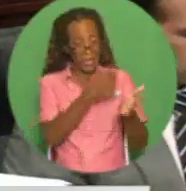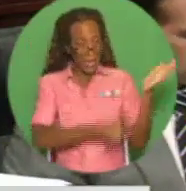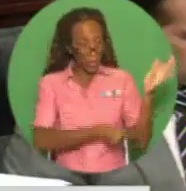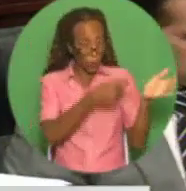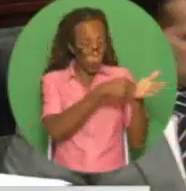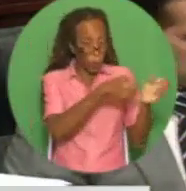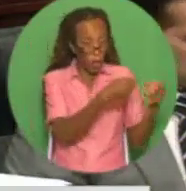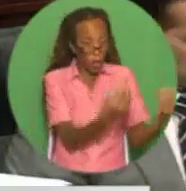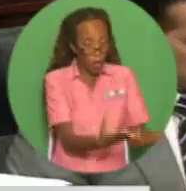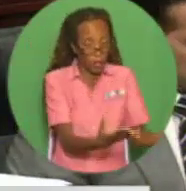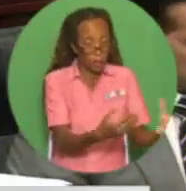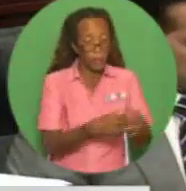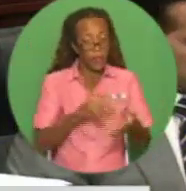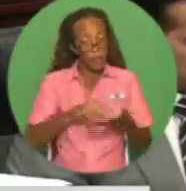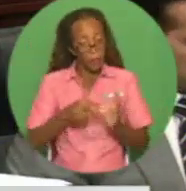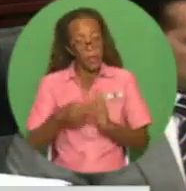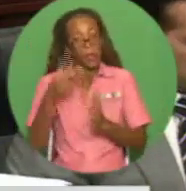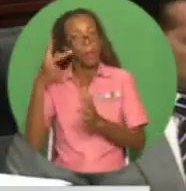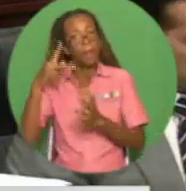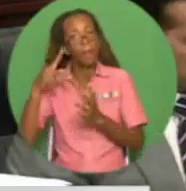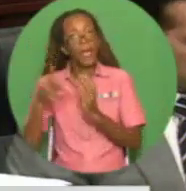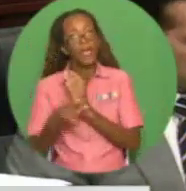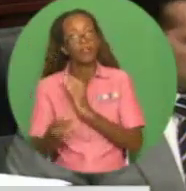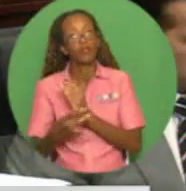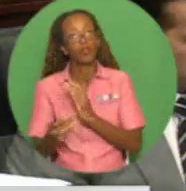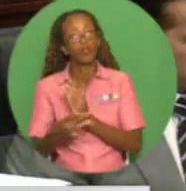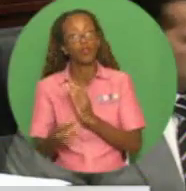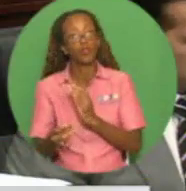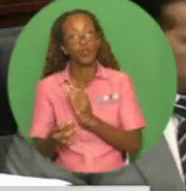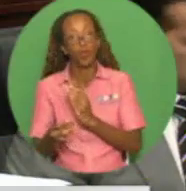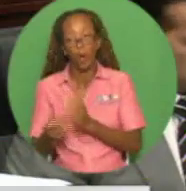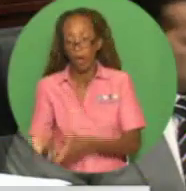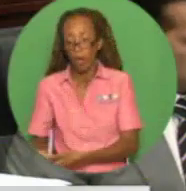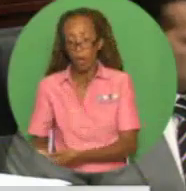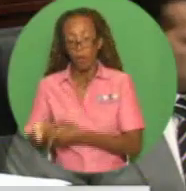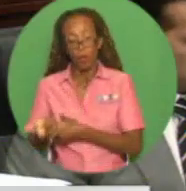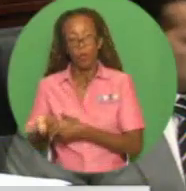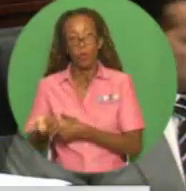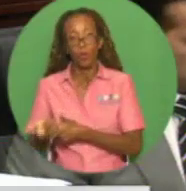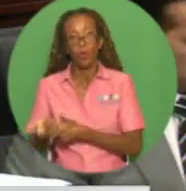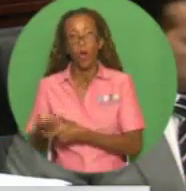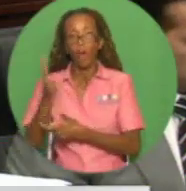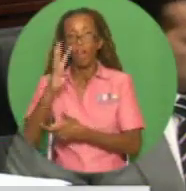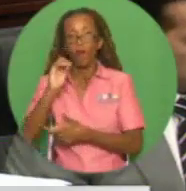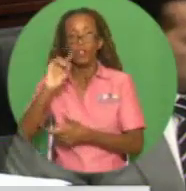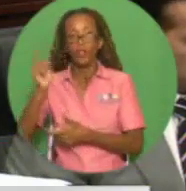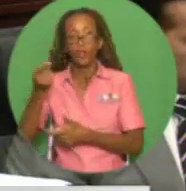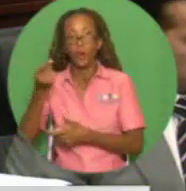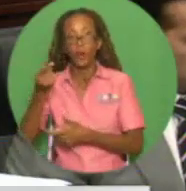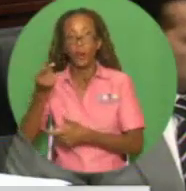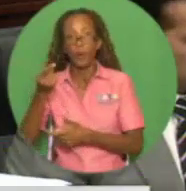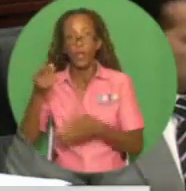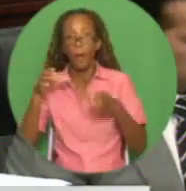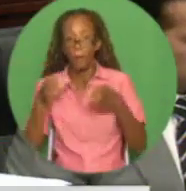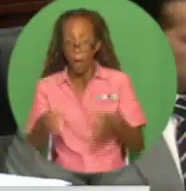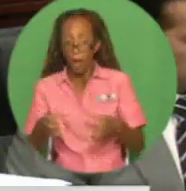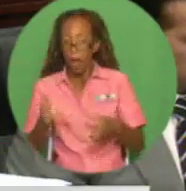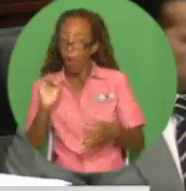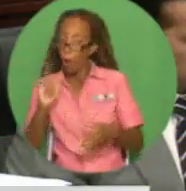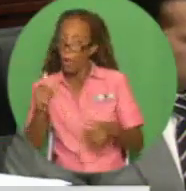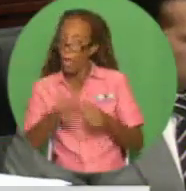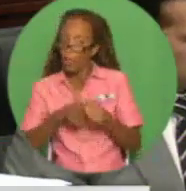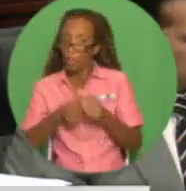view of the fact that Petrotrin extracts 40,000 barrels per day of taxpayers' oil